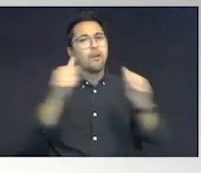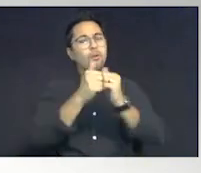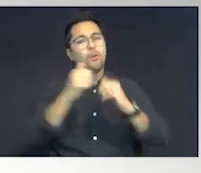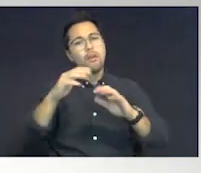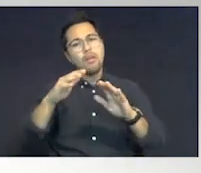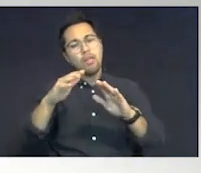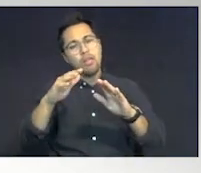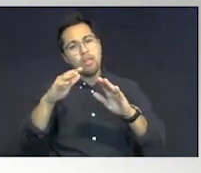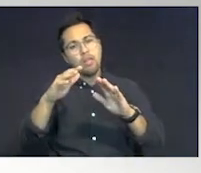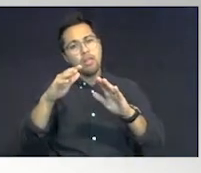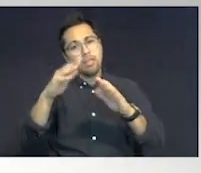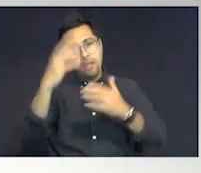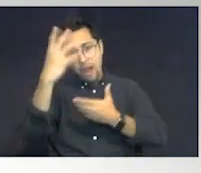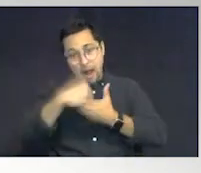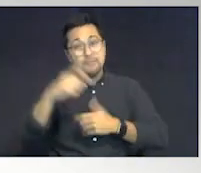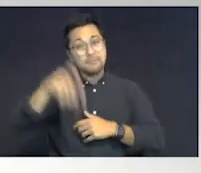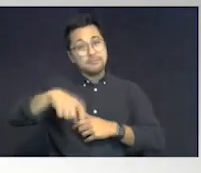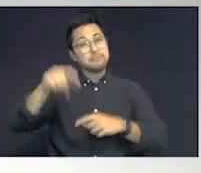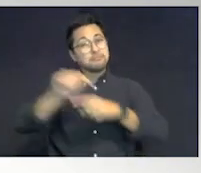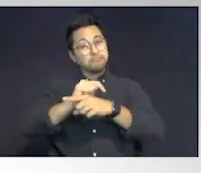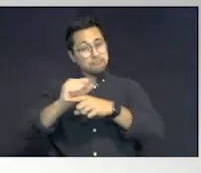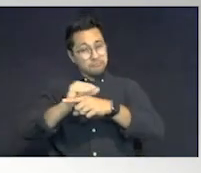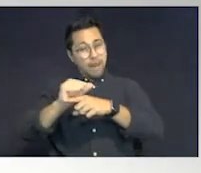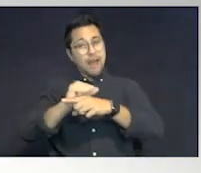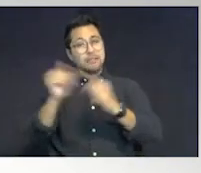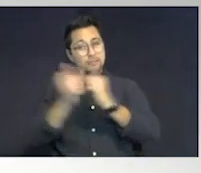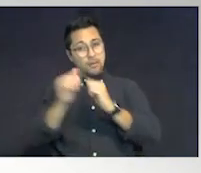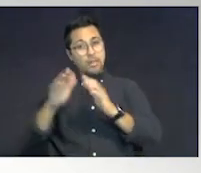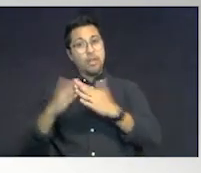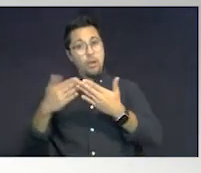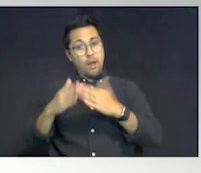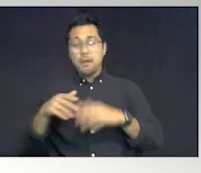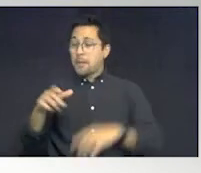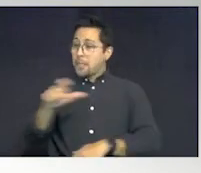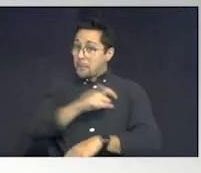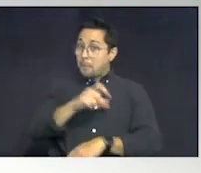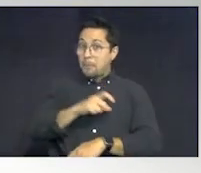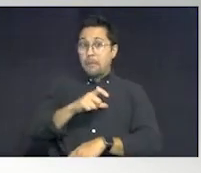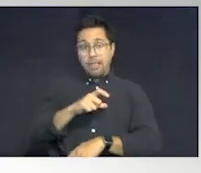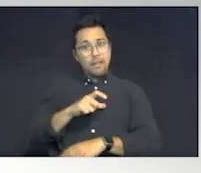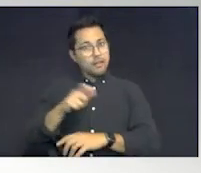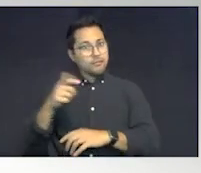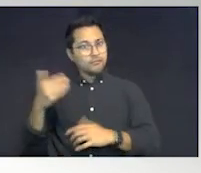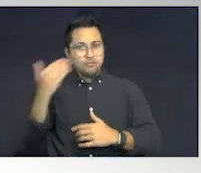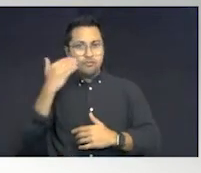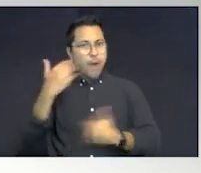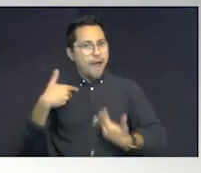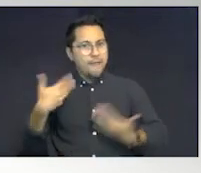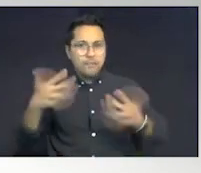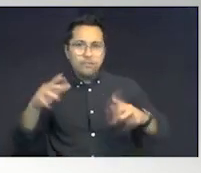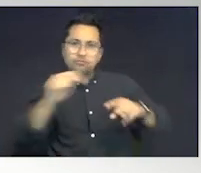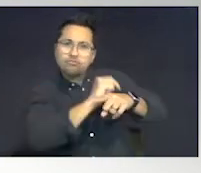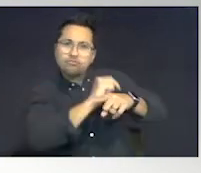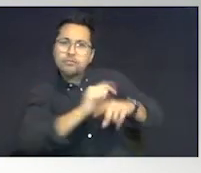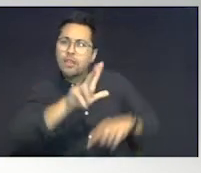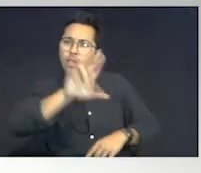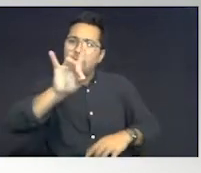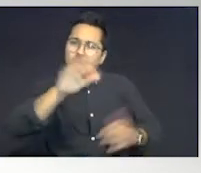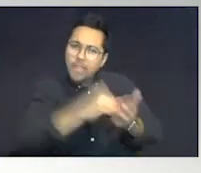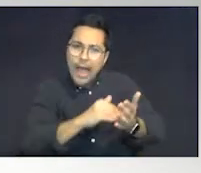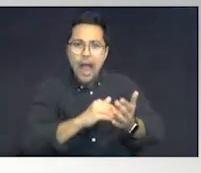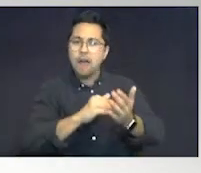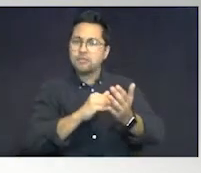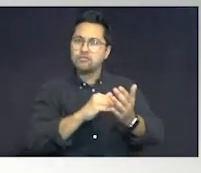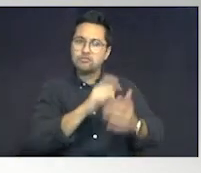with a wallet. It needs to have this in it. The police officers know, I have trained 38,000 officers about this card.